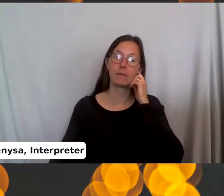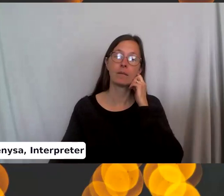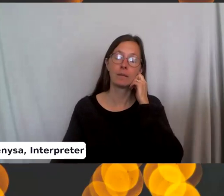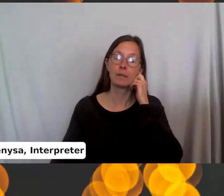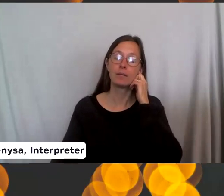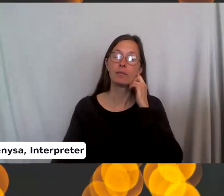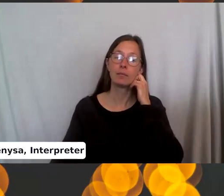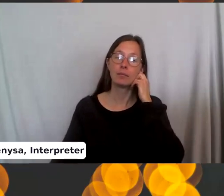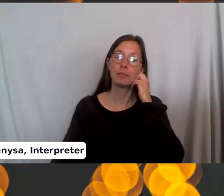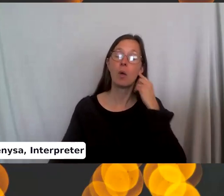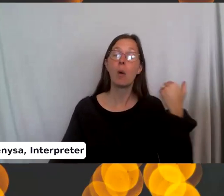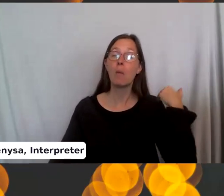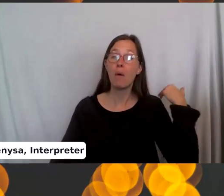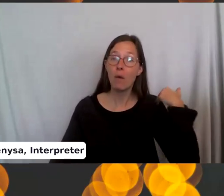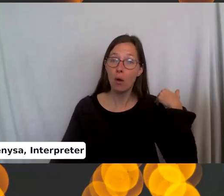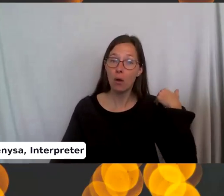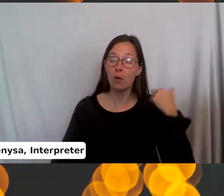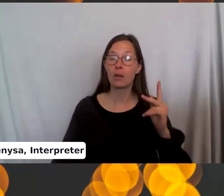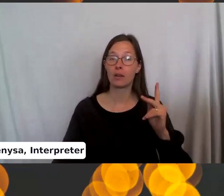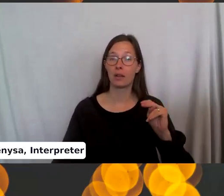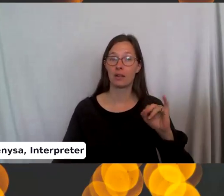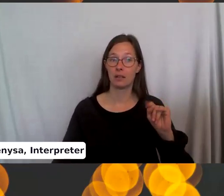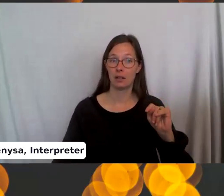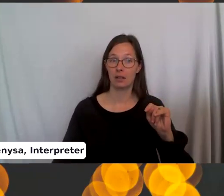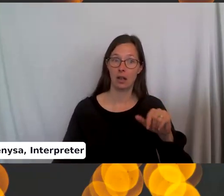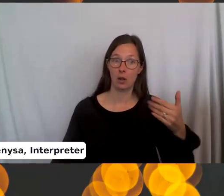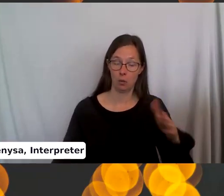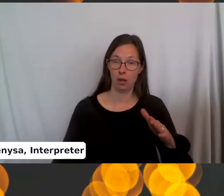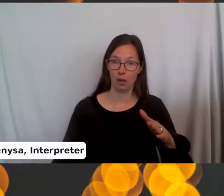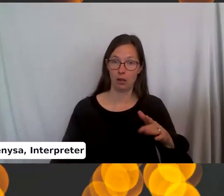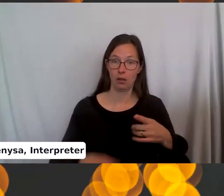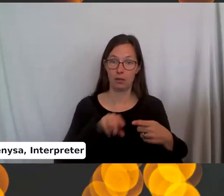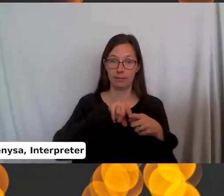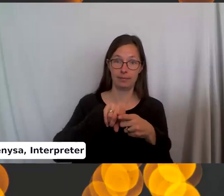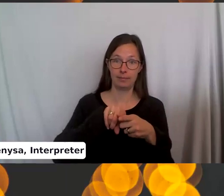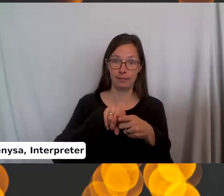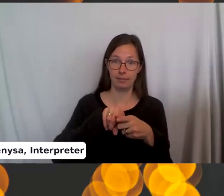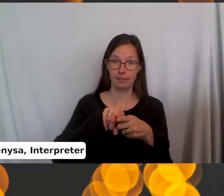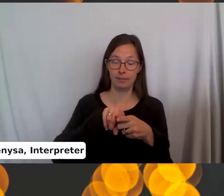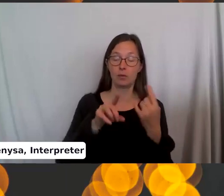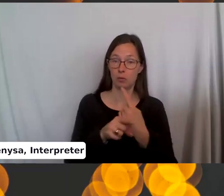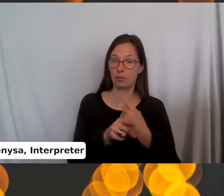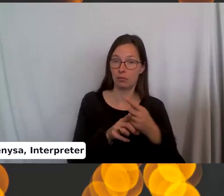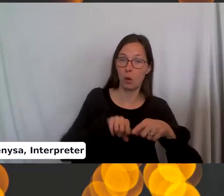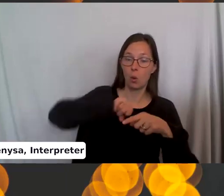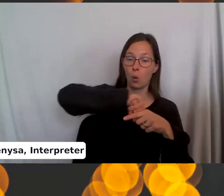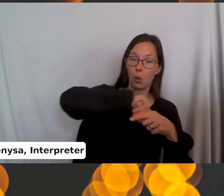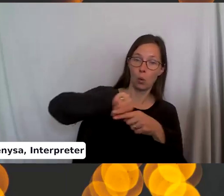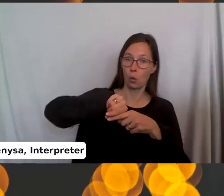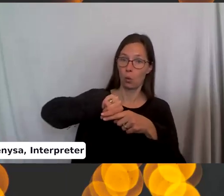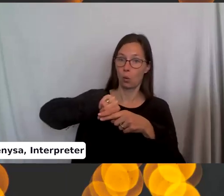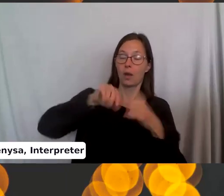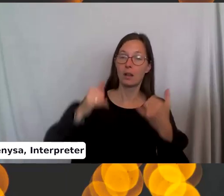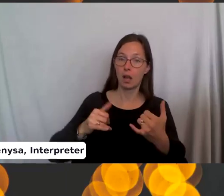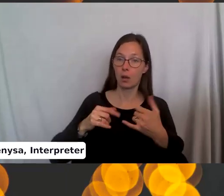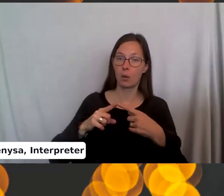you were going to be knitting this way, the needles were pointing the same direction, right? Right, left to right. This